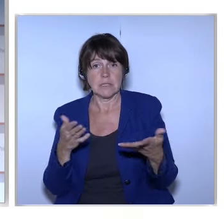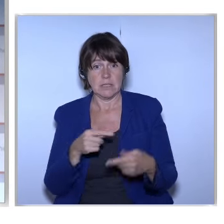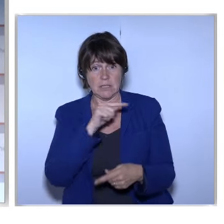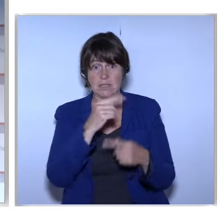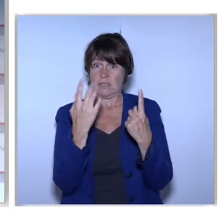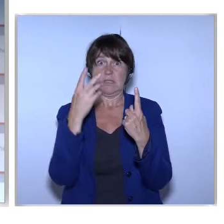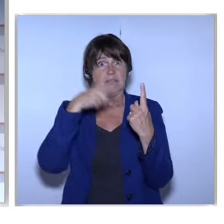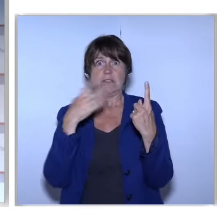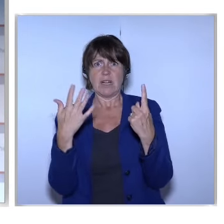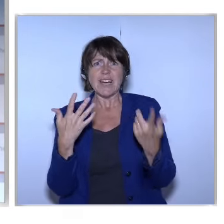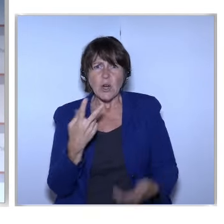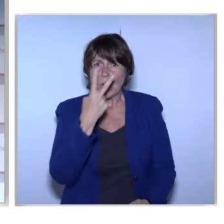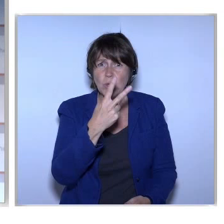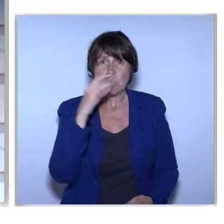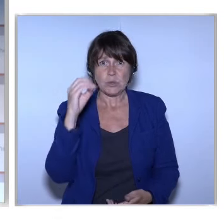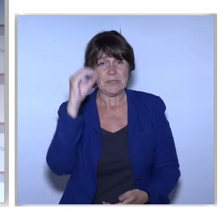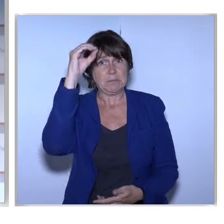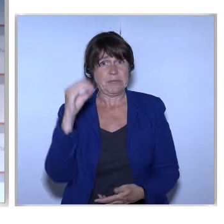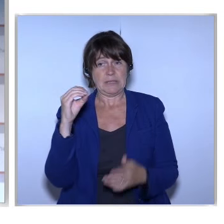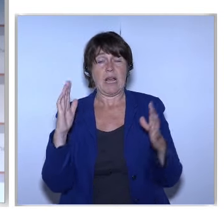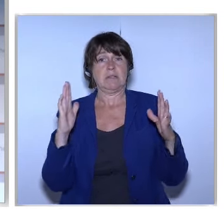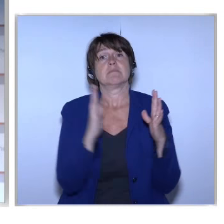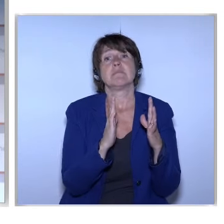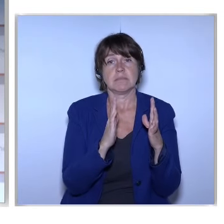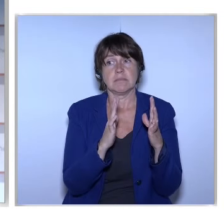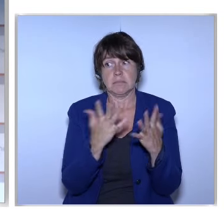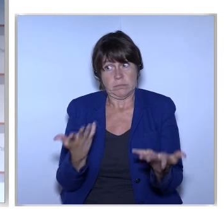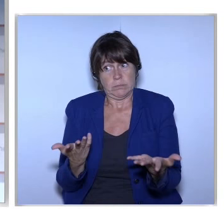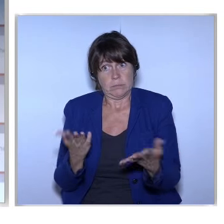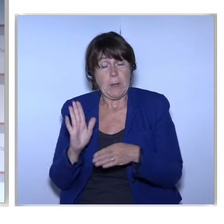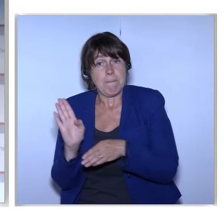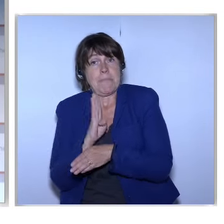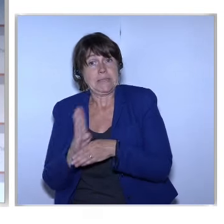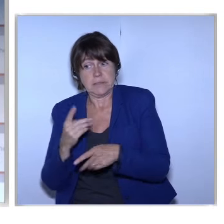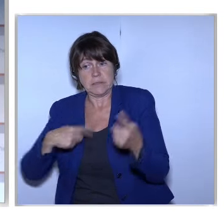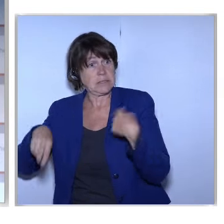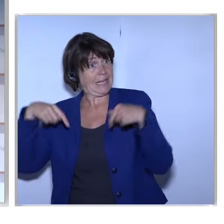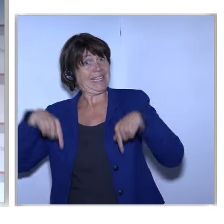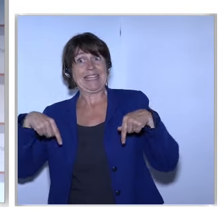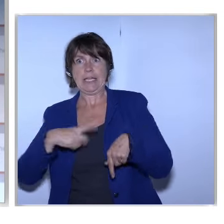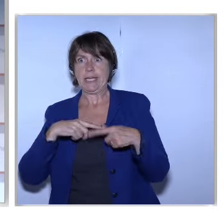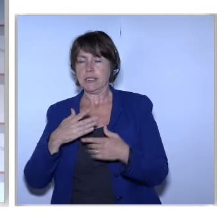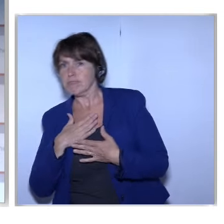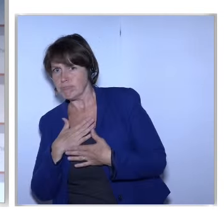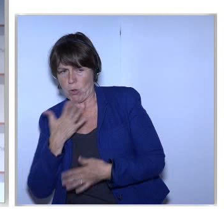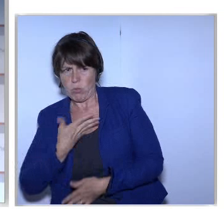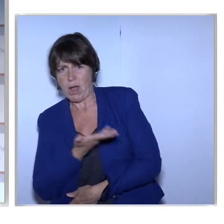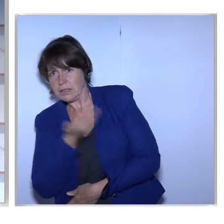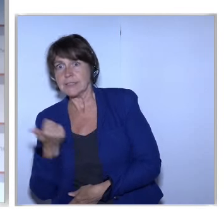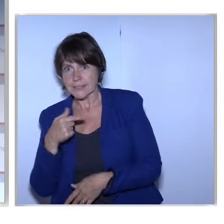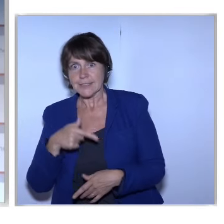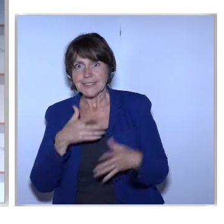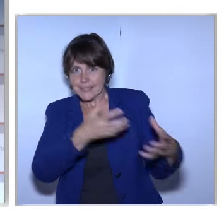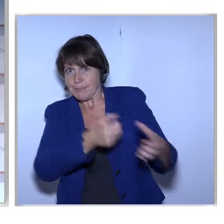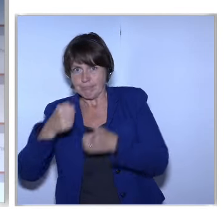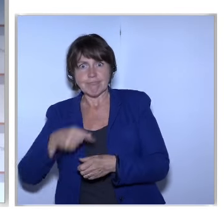20% Smaller So Business Here In The Room Have A Clear Interest To Ensure That